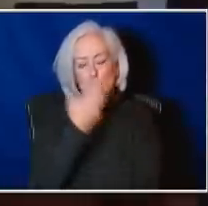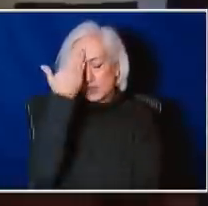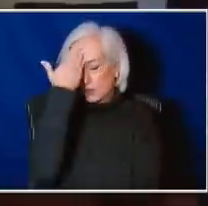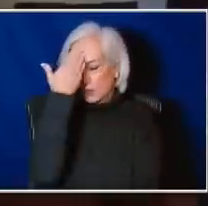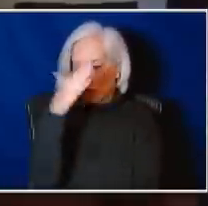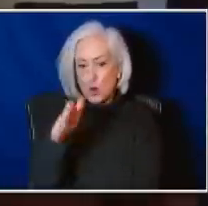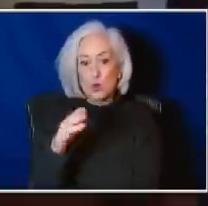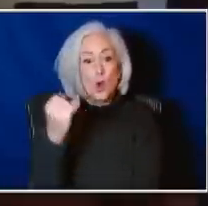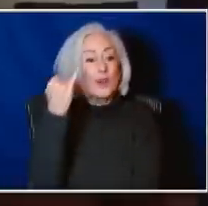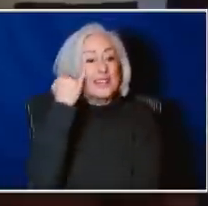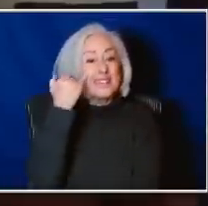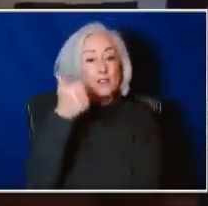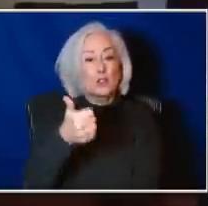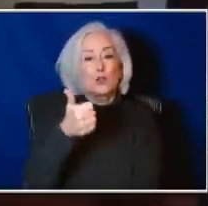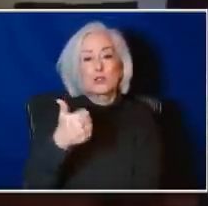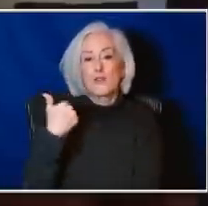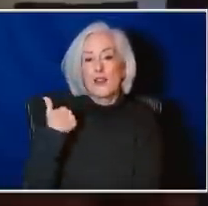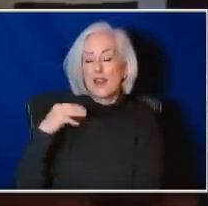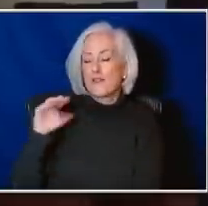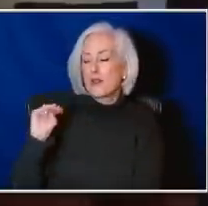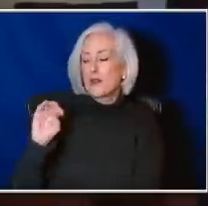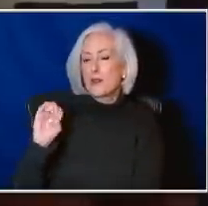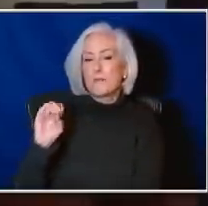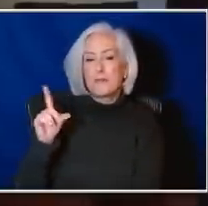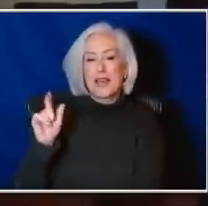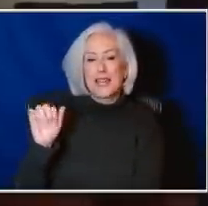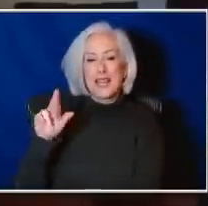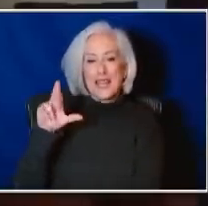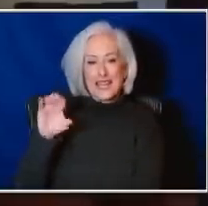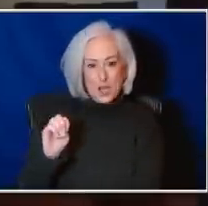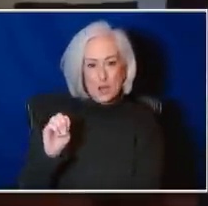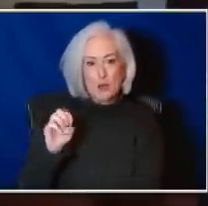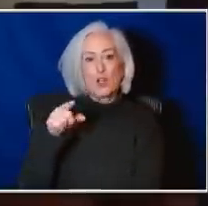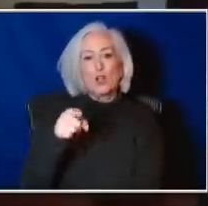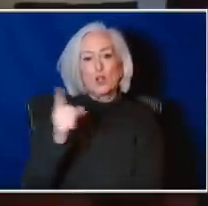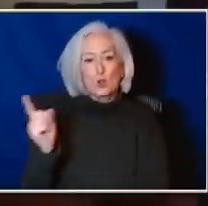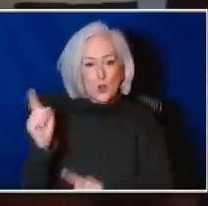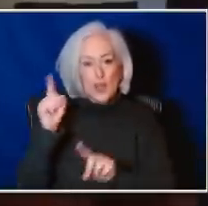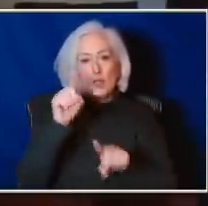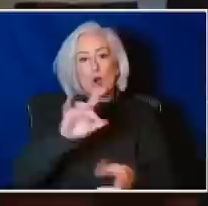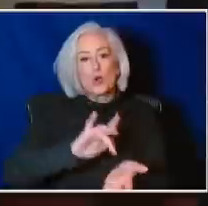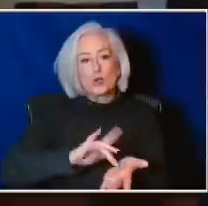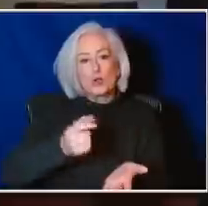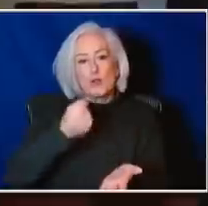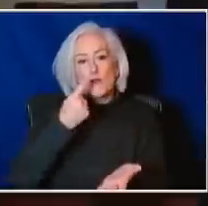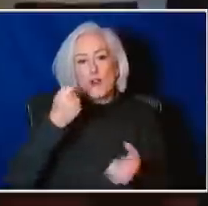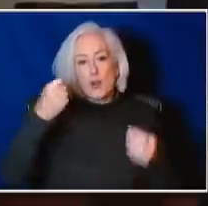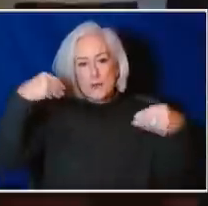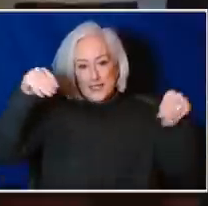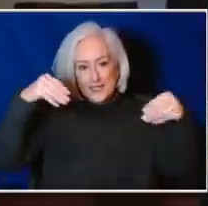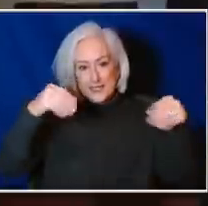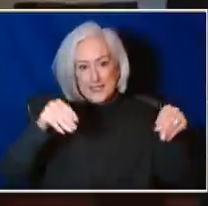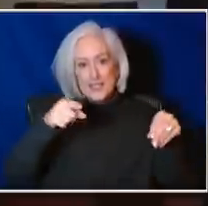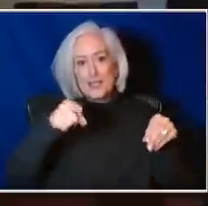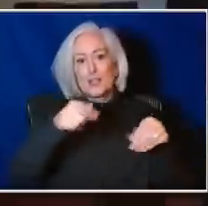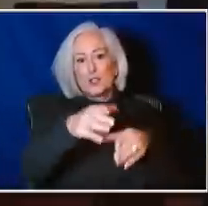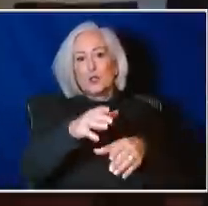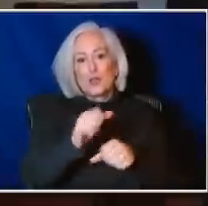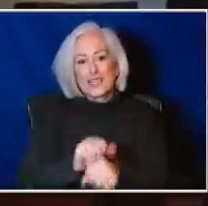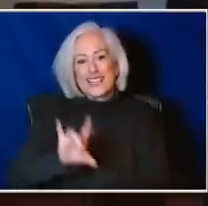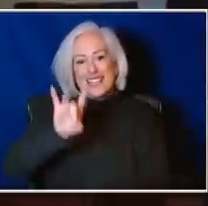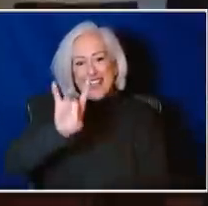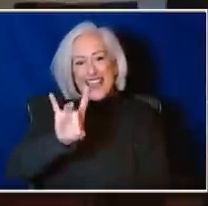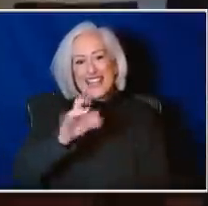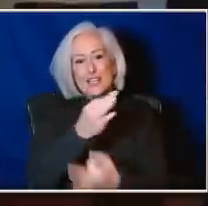you're on Medicare, you can go to your pharmacy and you're entitled to eight free home tests